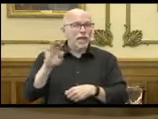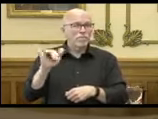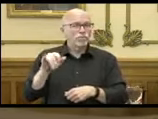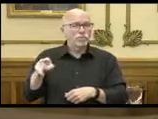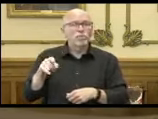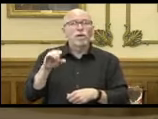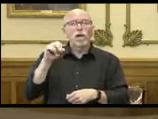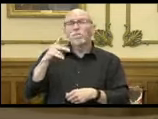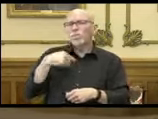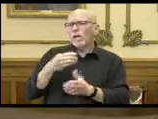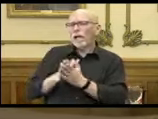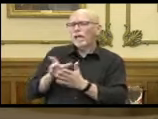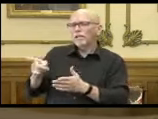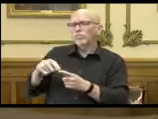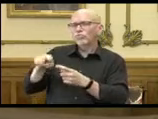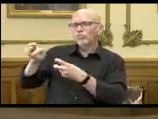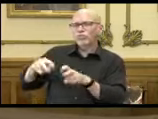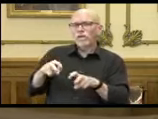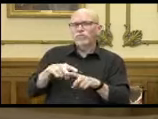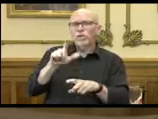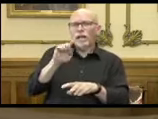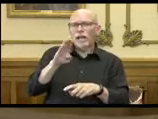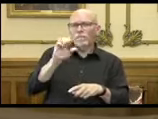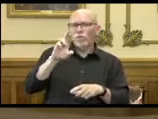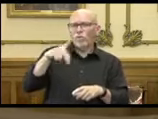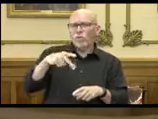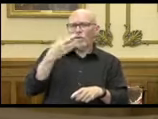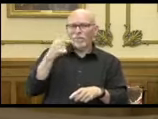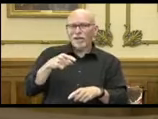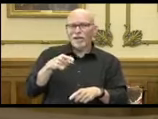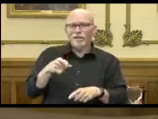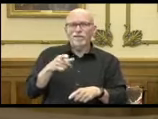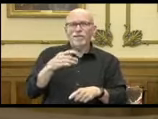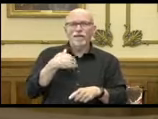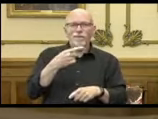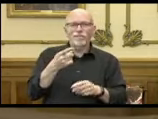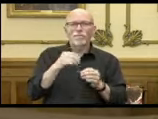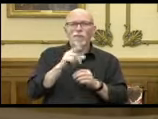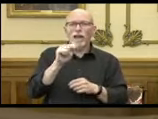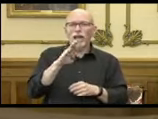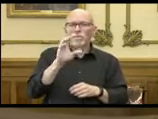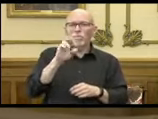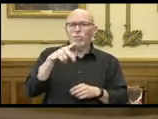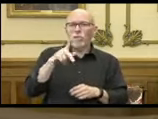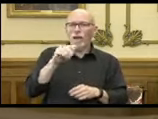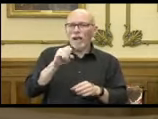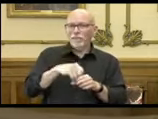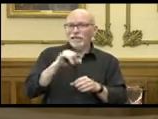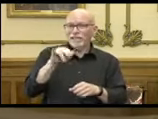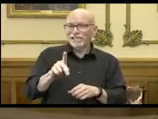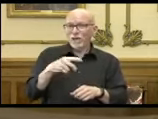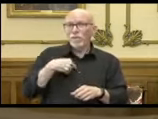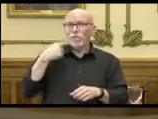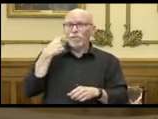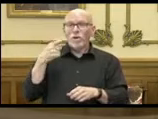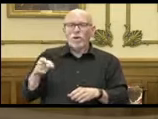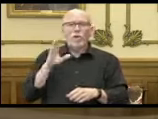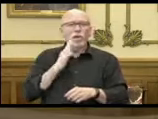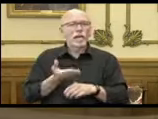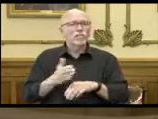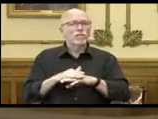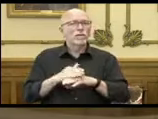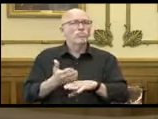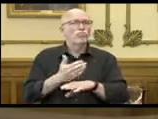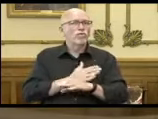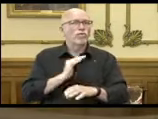Optum, we had asked them to transition to LabCorp because there are two LabCorp labs here in the state of Indiana, thinking that was going to increase and